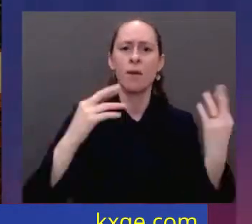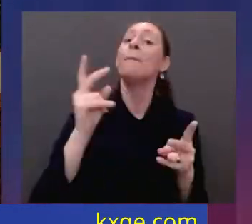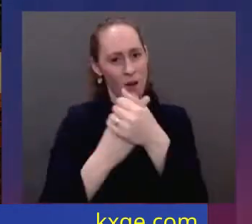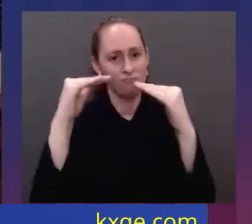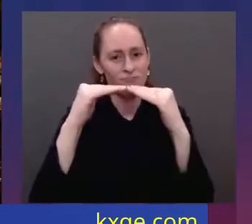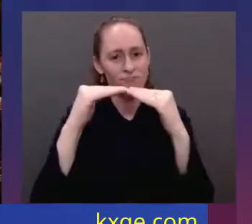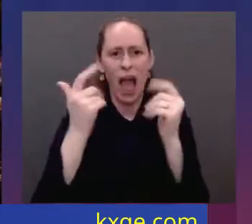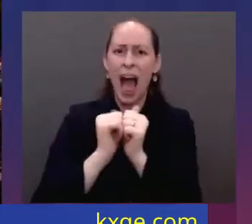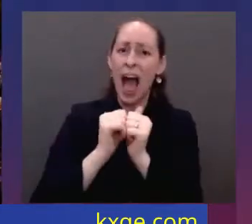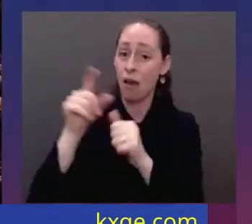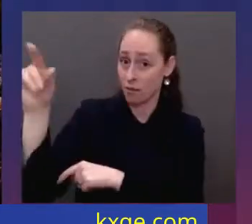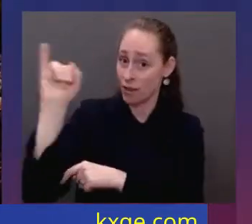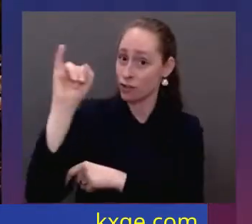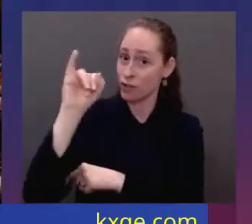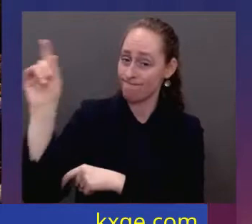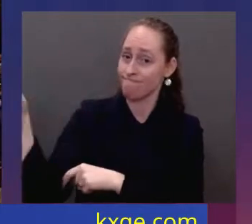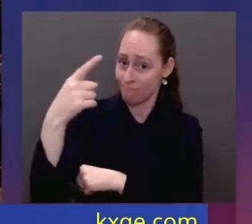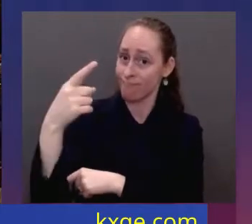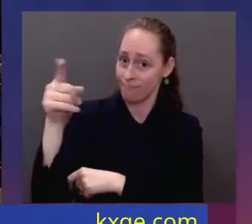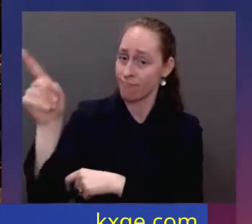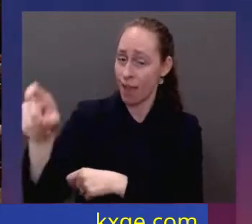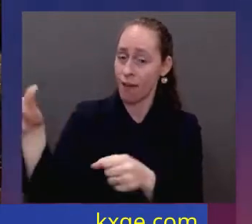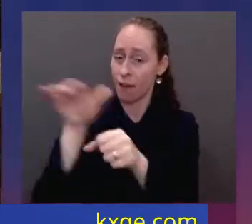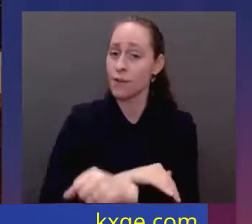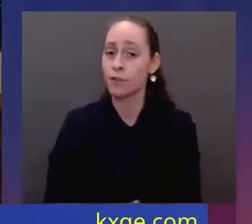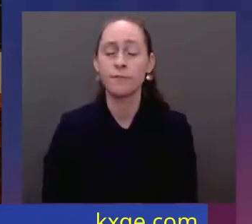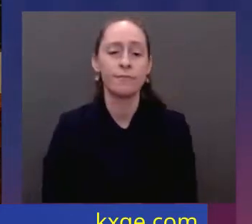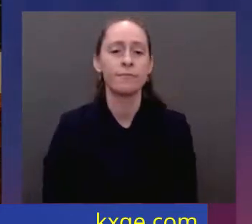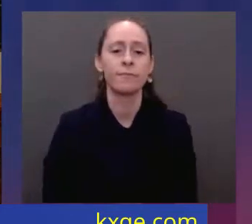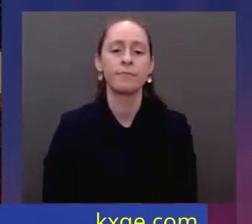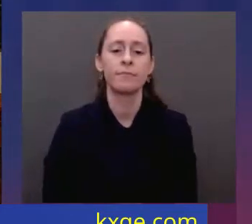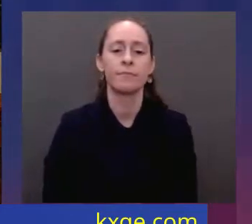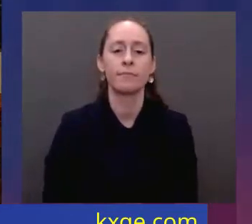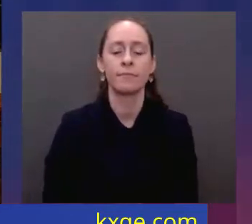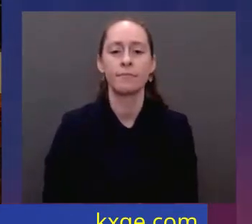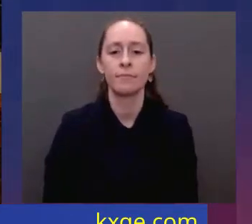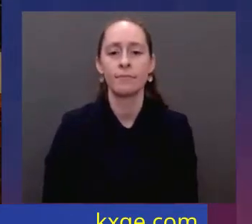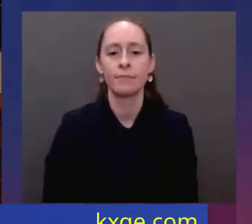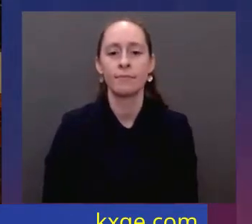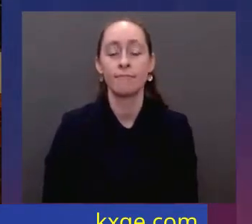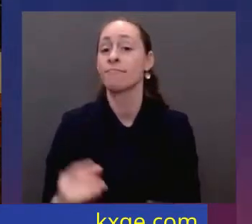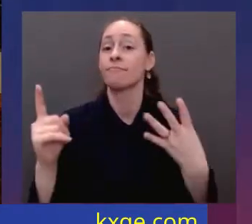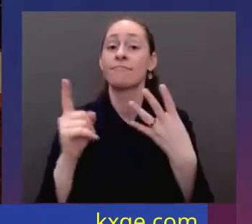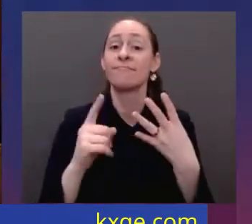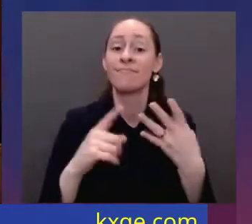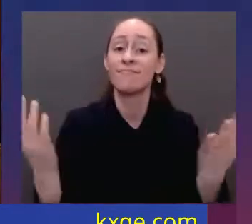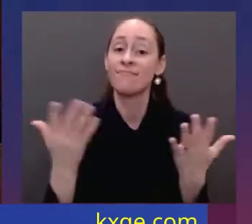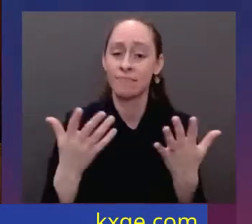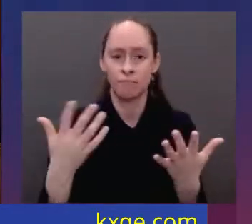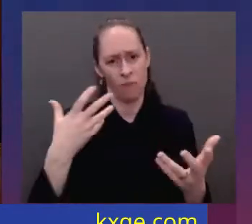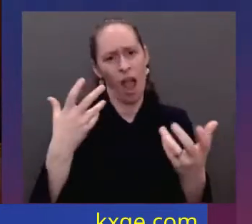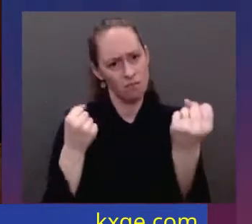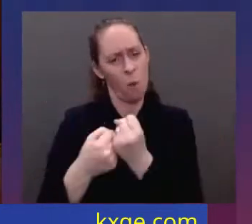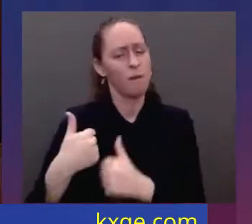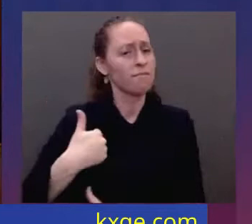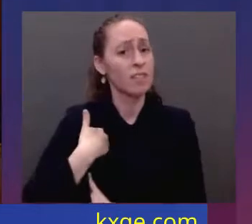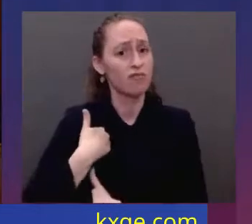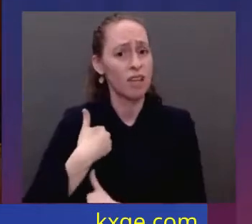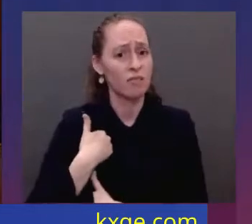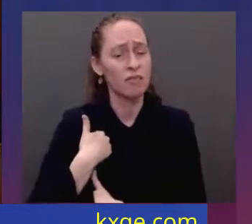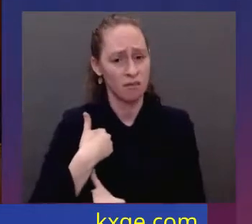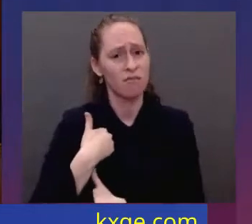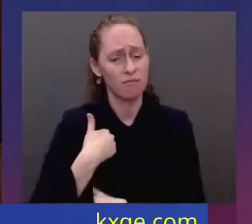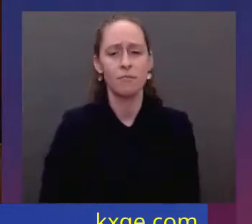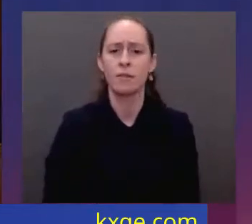insurance. The third piece of that agenda is support our veterans. Veterans are the backbone and the spine of this